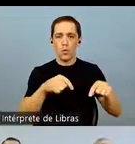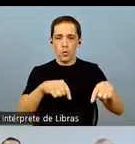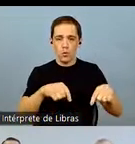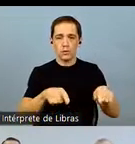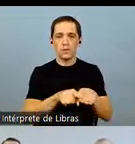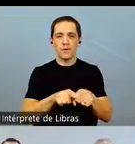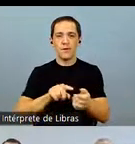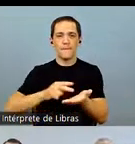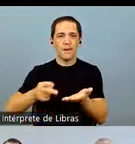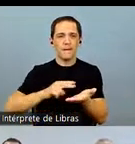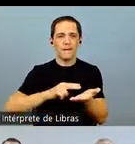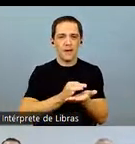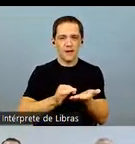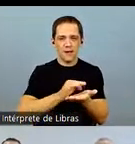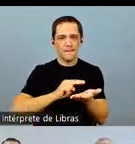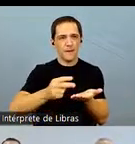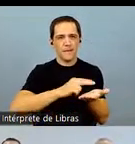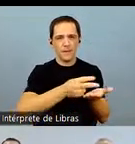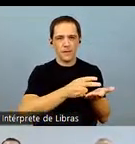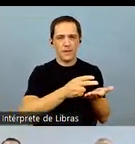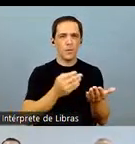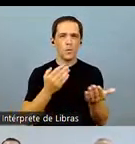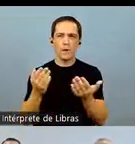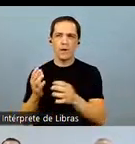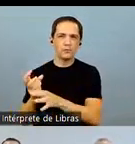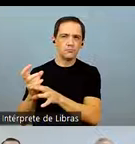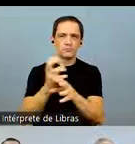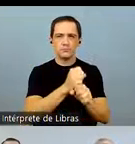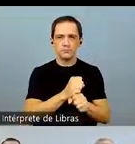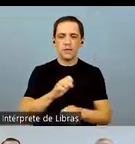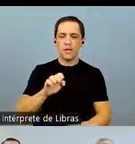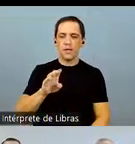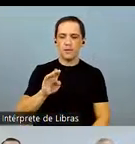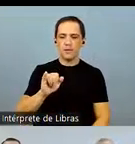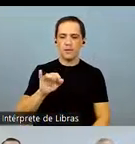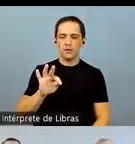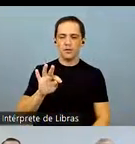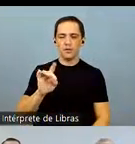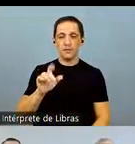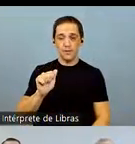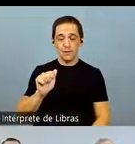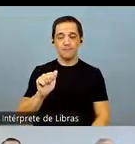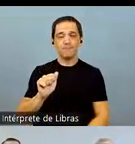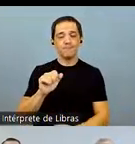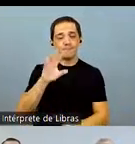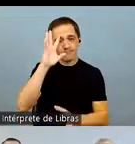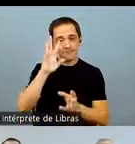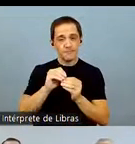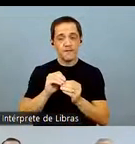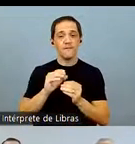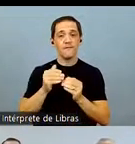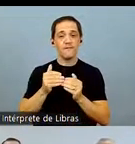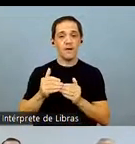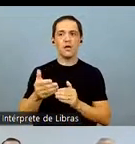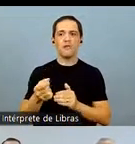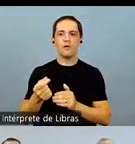prices and future commodity prices, we estimate an EBITDA margin in